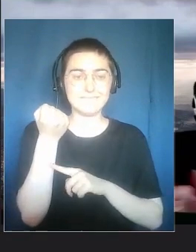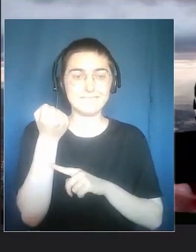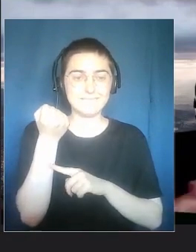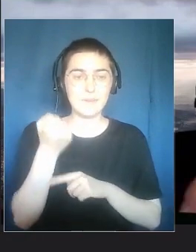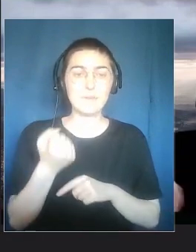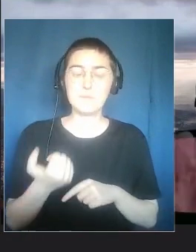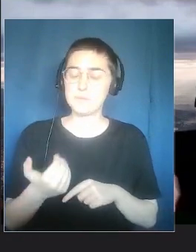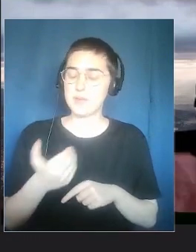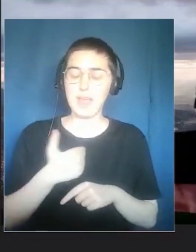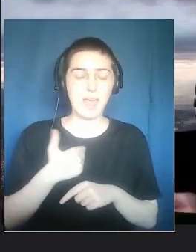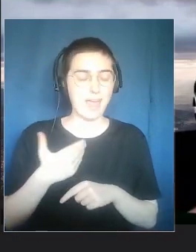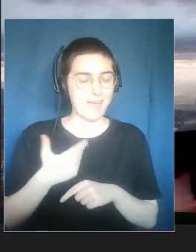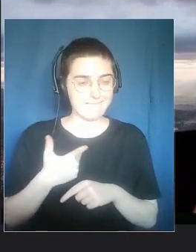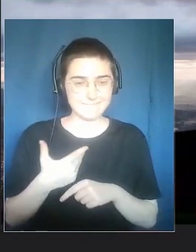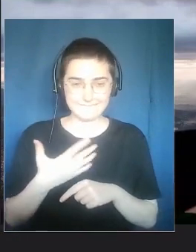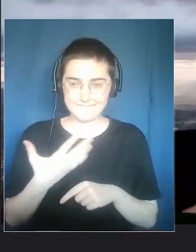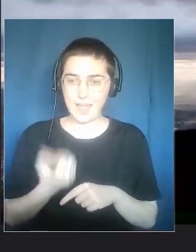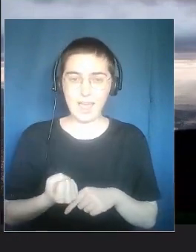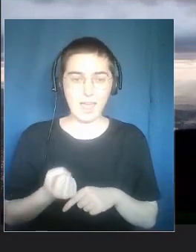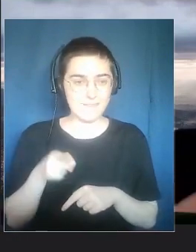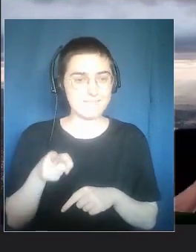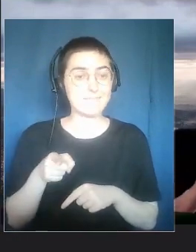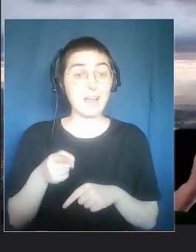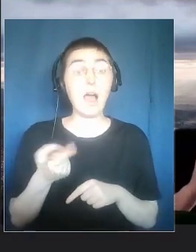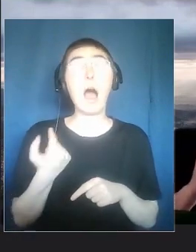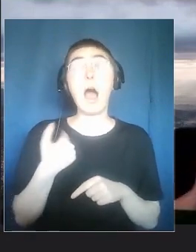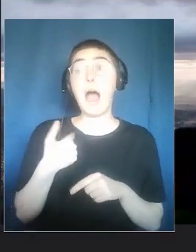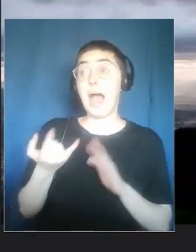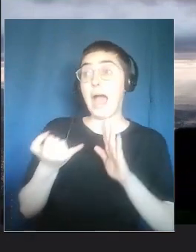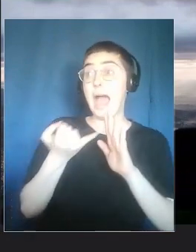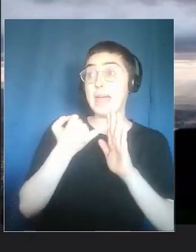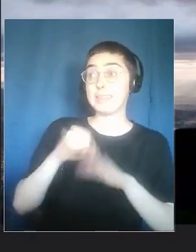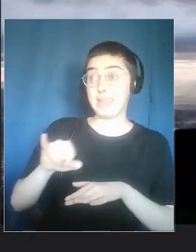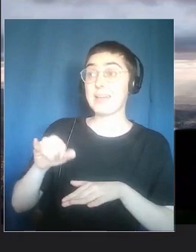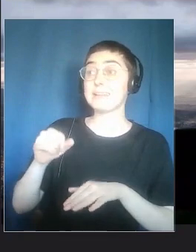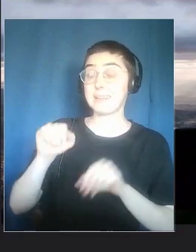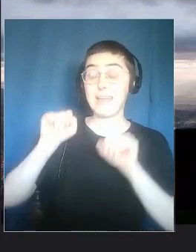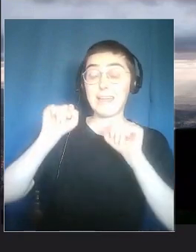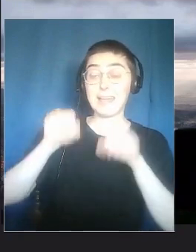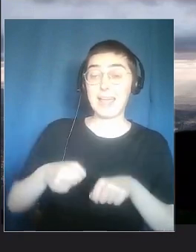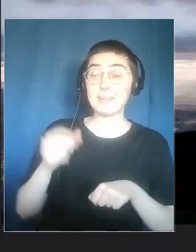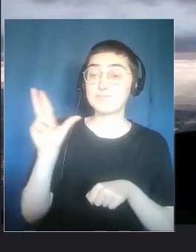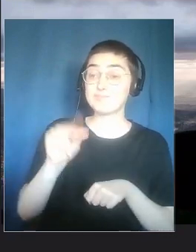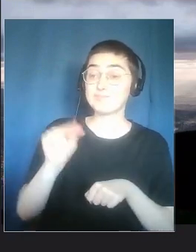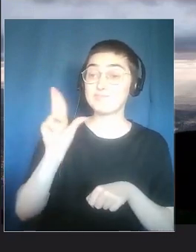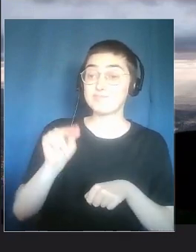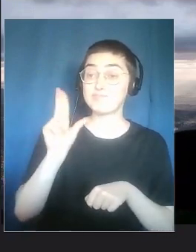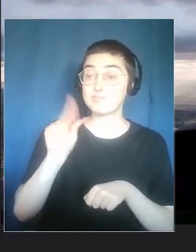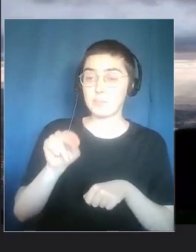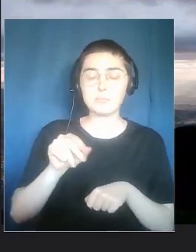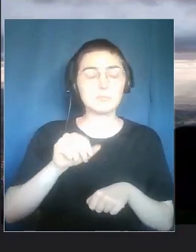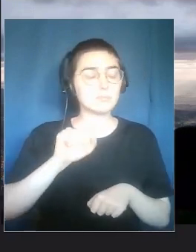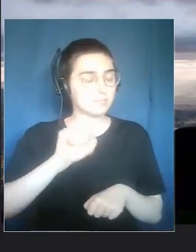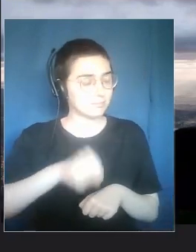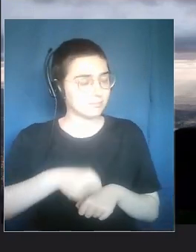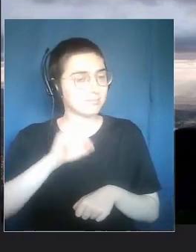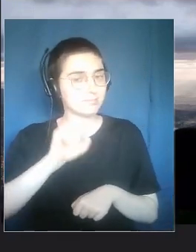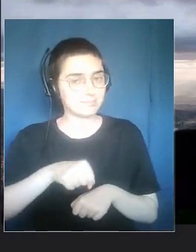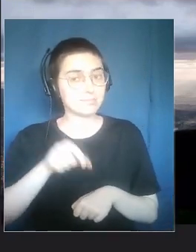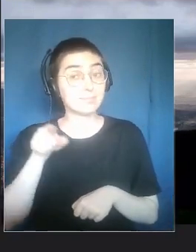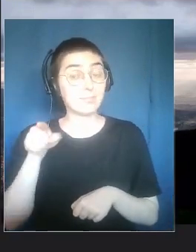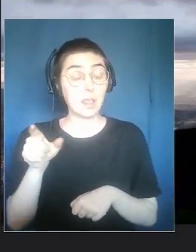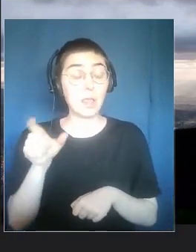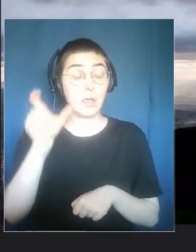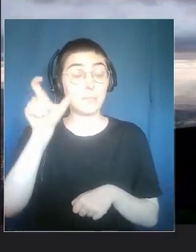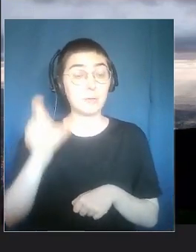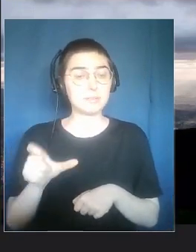Maybe, Stefania, we can launch at the end. There is Guerrino talking about the basilisk.